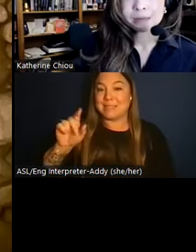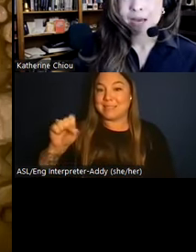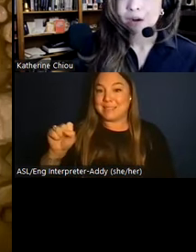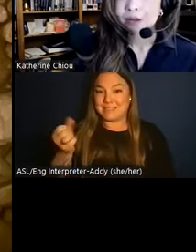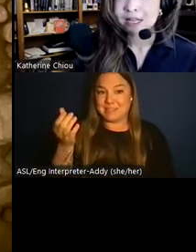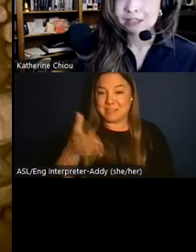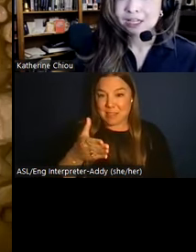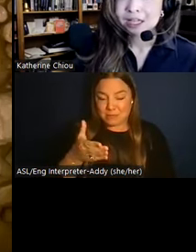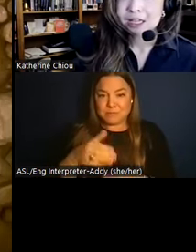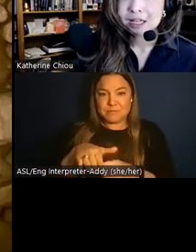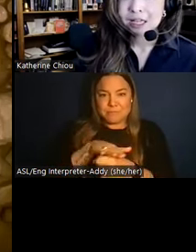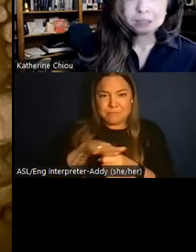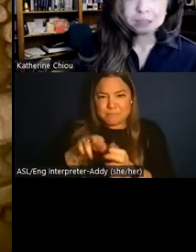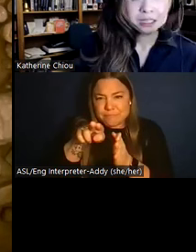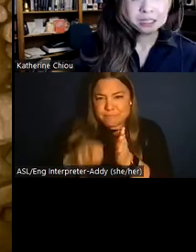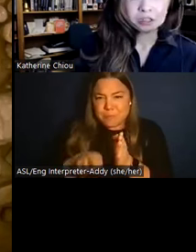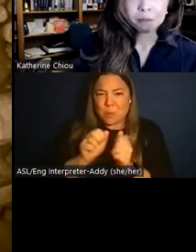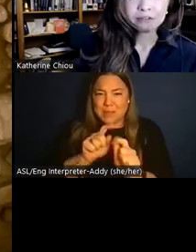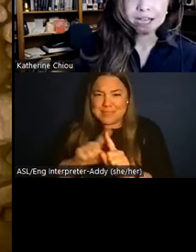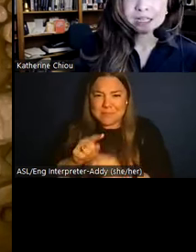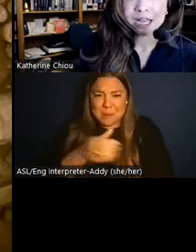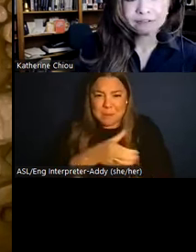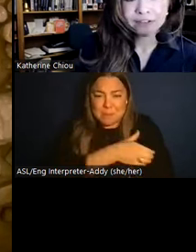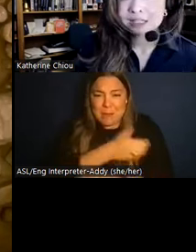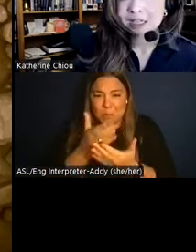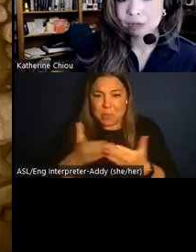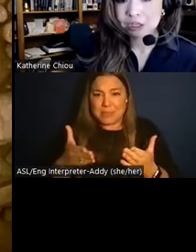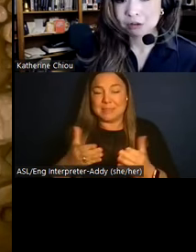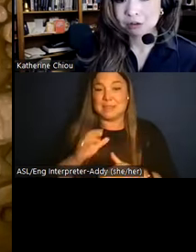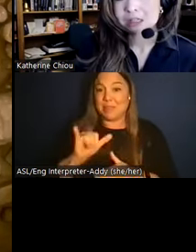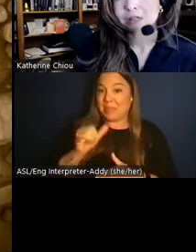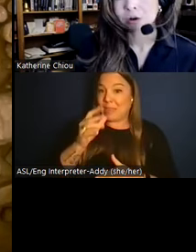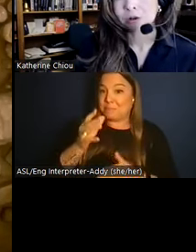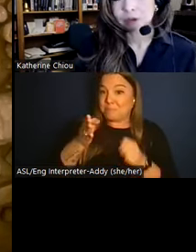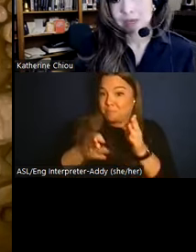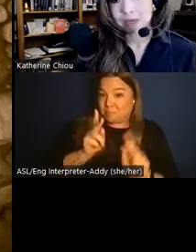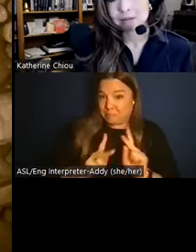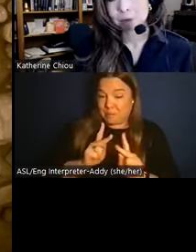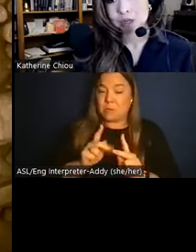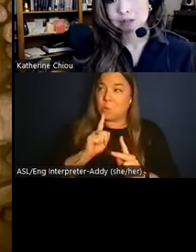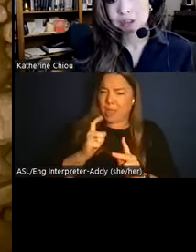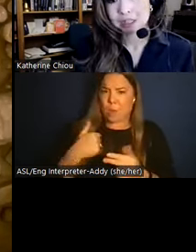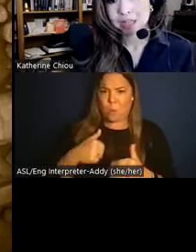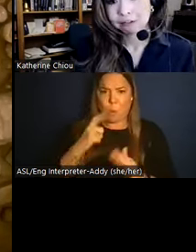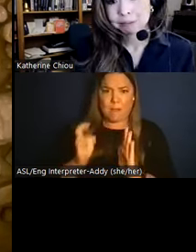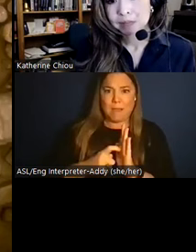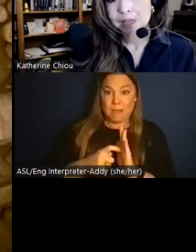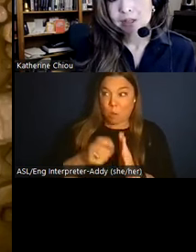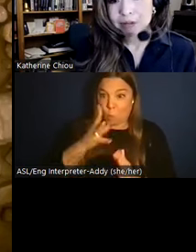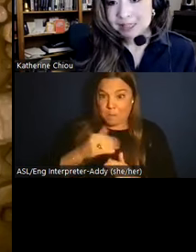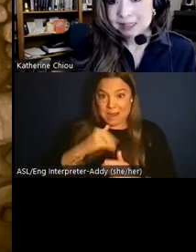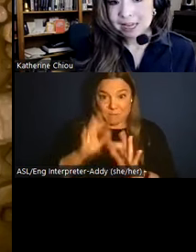symbols of power and divinity, these priestesses provided a fascinating window into the role of women in Moche religious life.